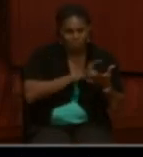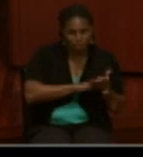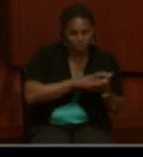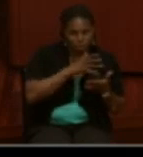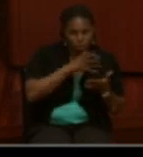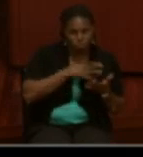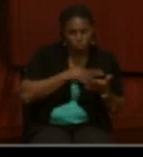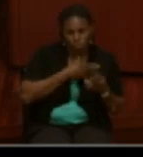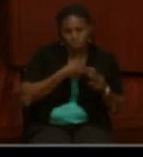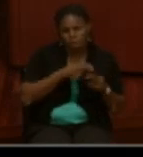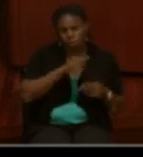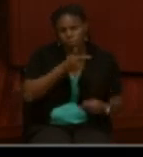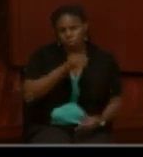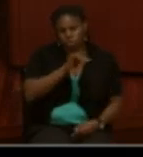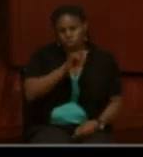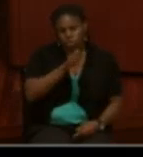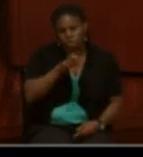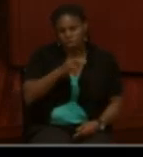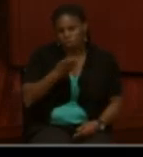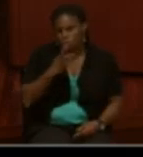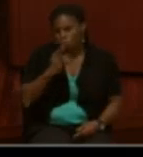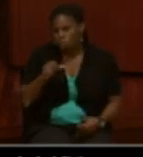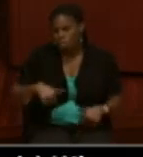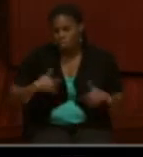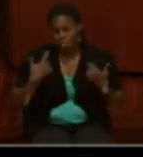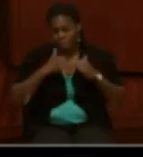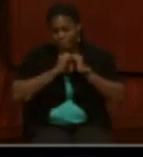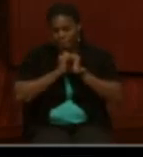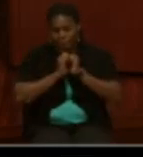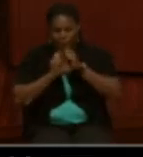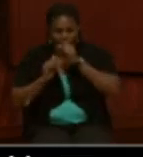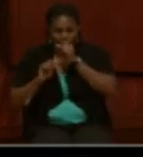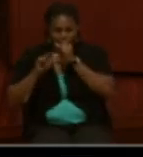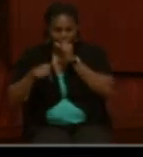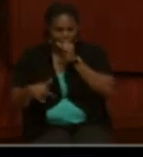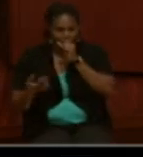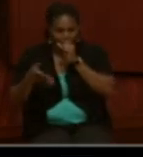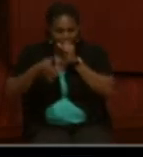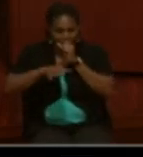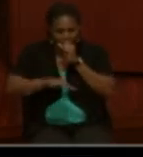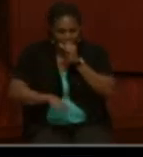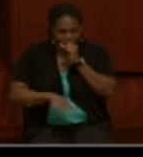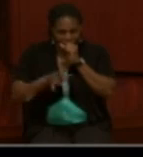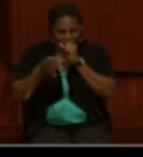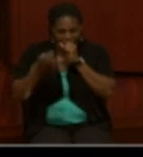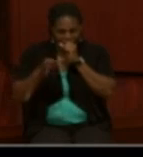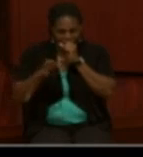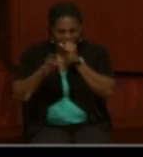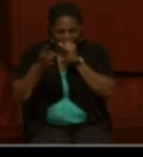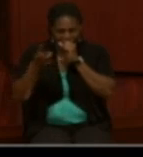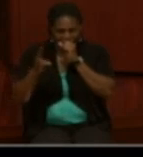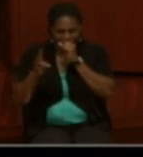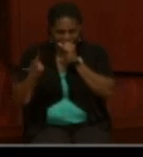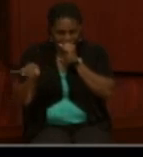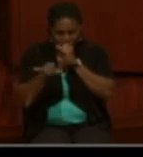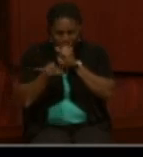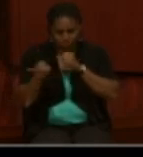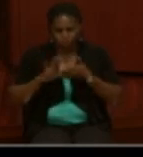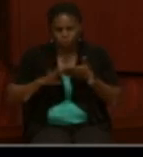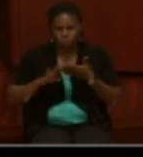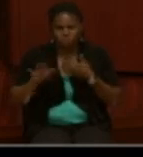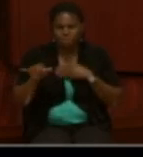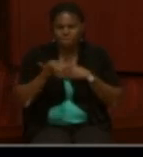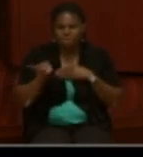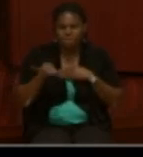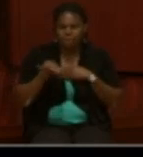Georgiana or if they just lived together. He later died on November 25, 1917 in the same city where he had enlisted